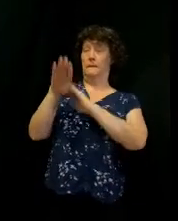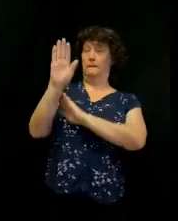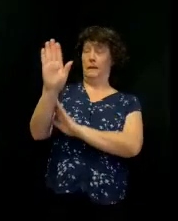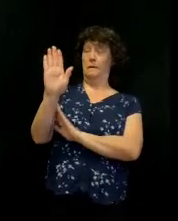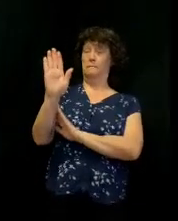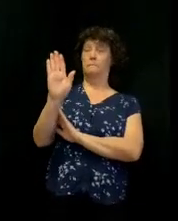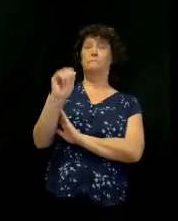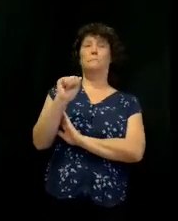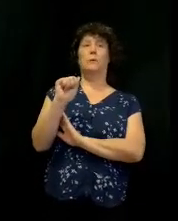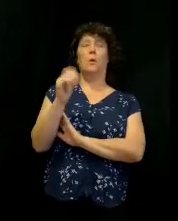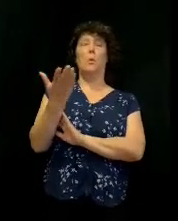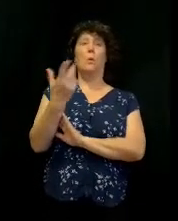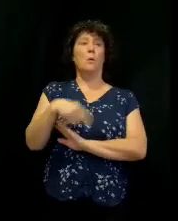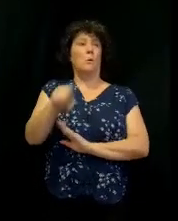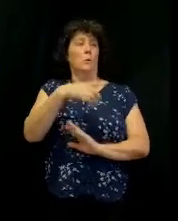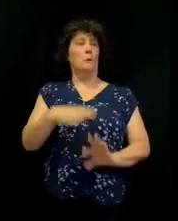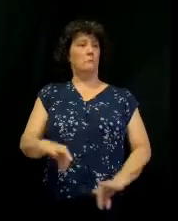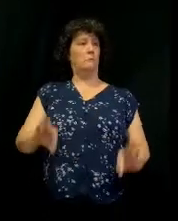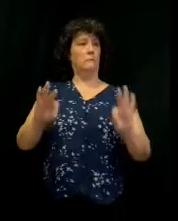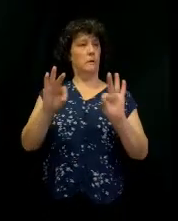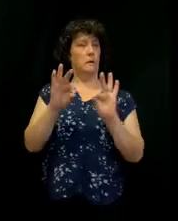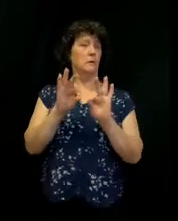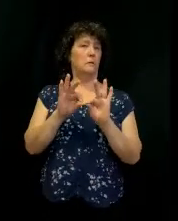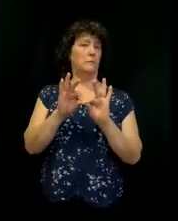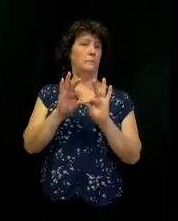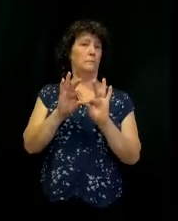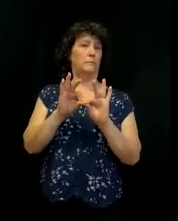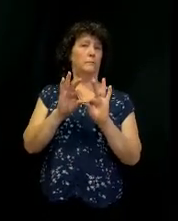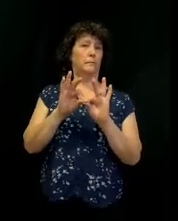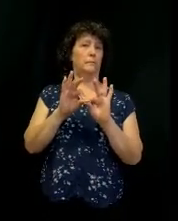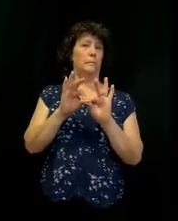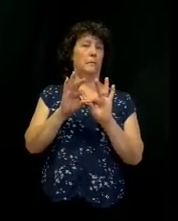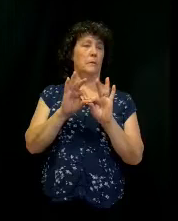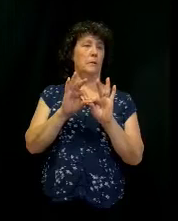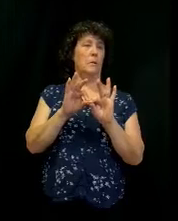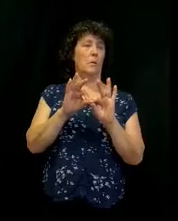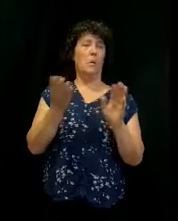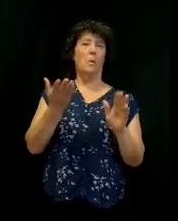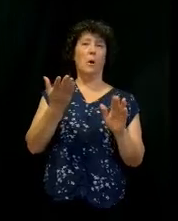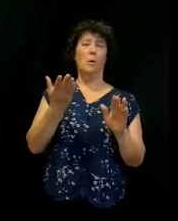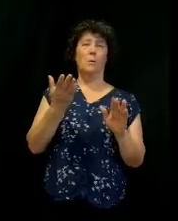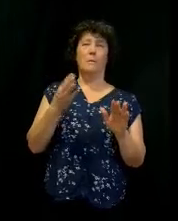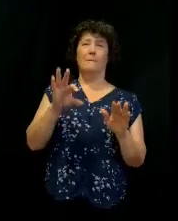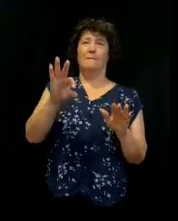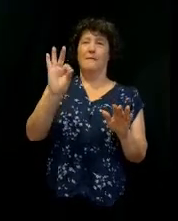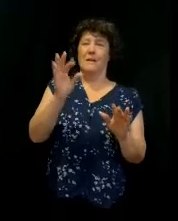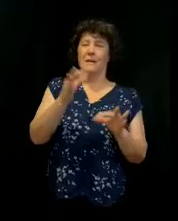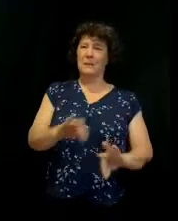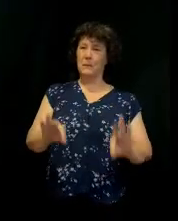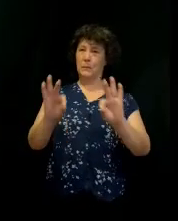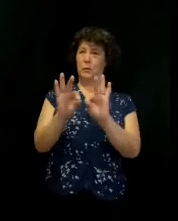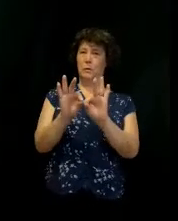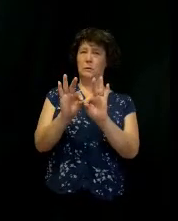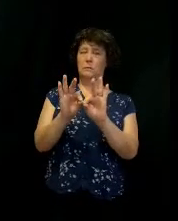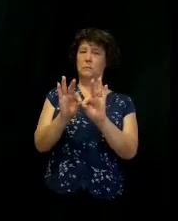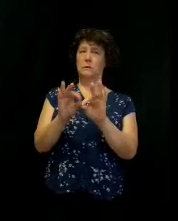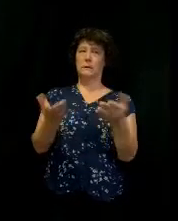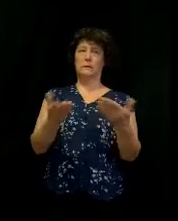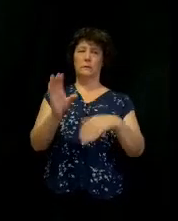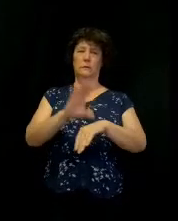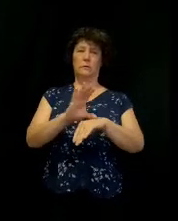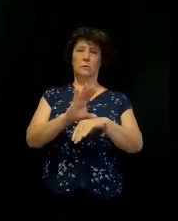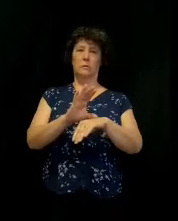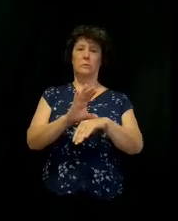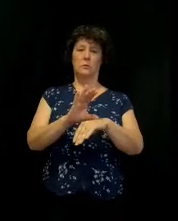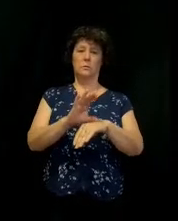And what we value, what we value as a people, what we value as a church, matters.